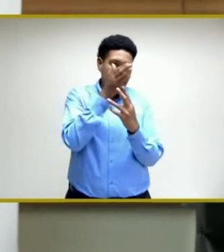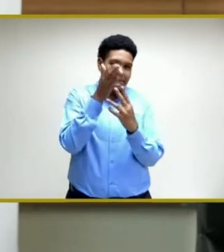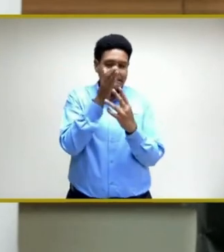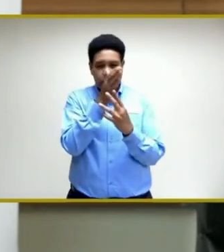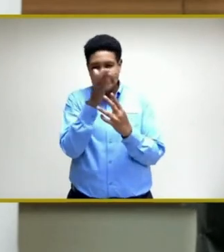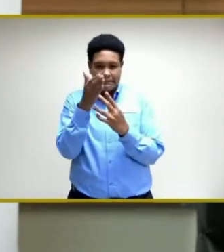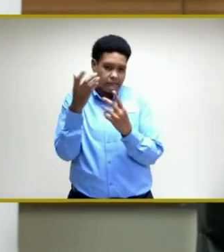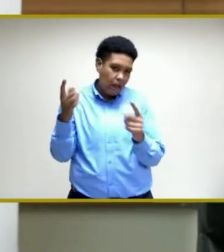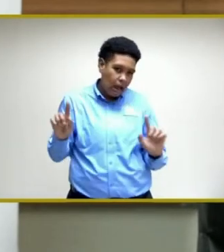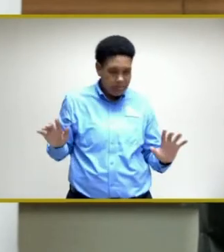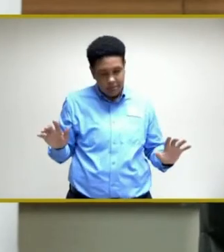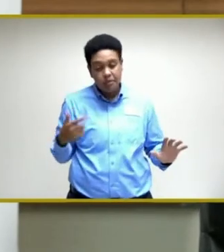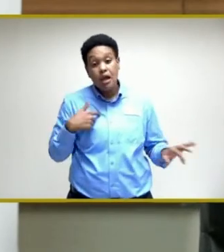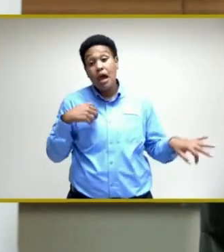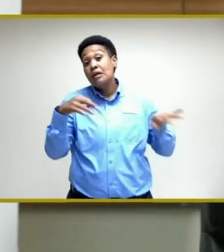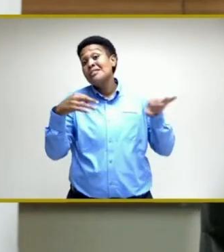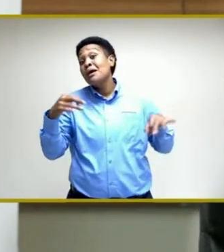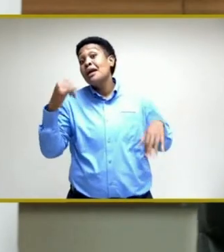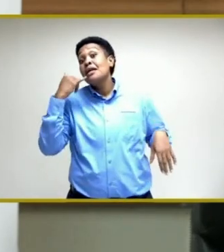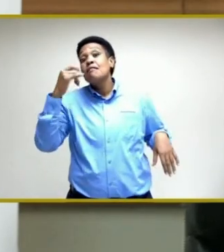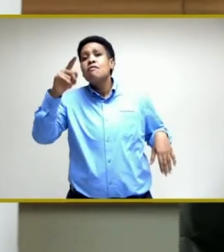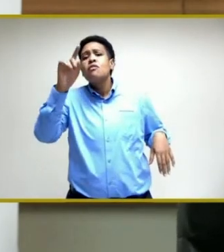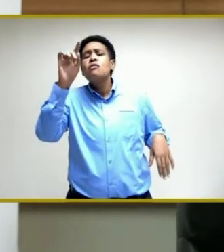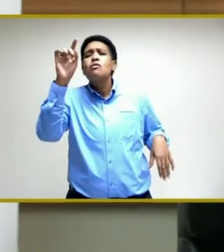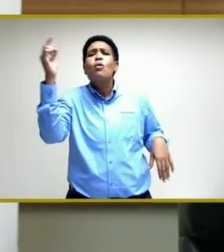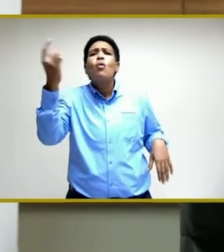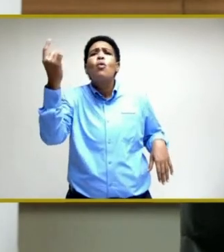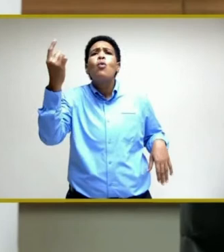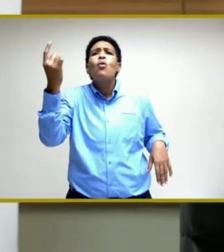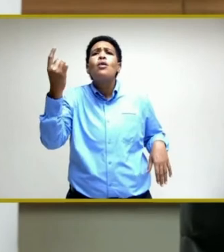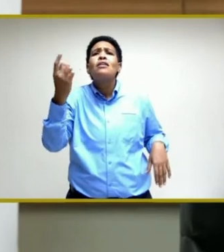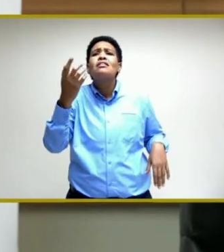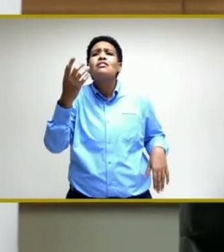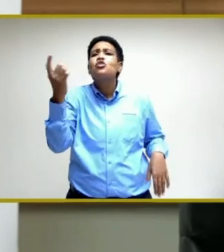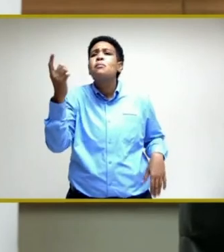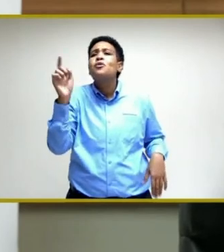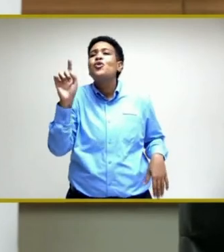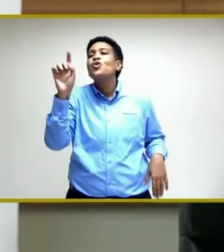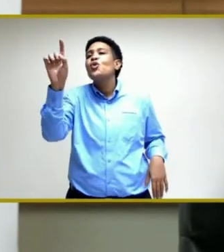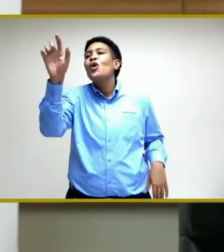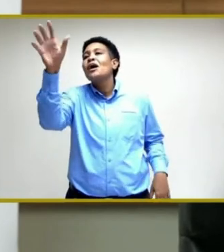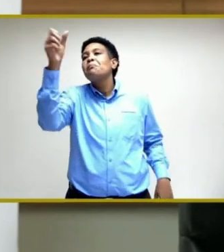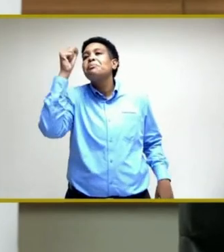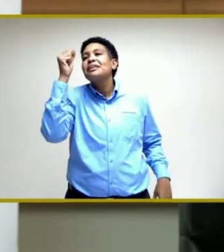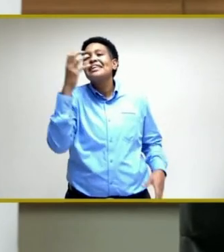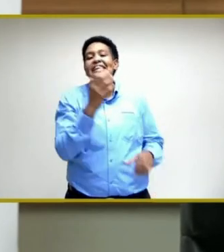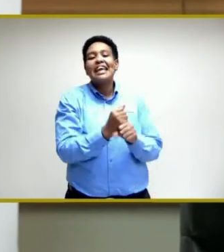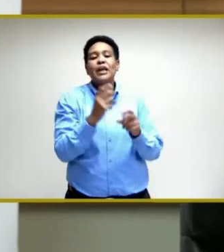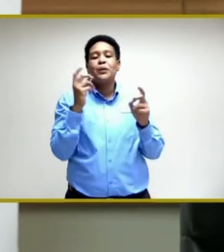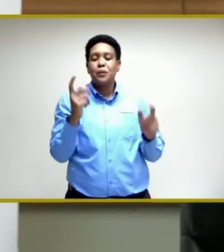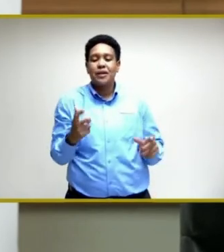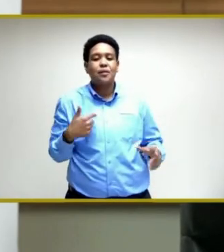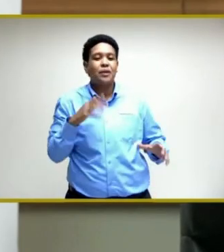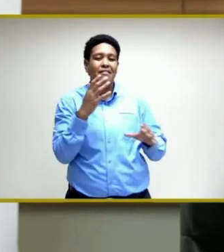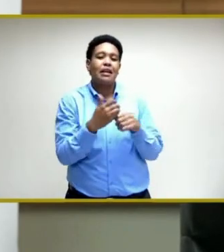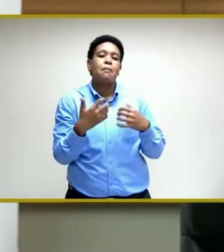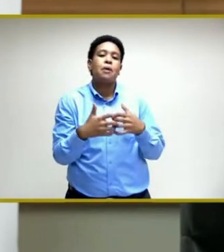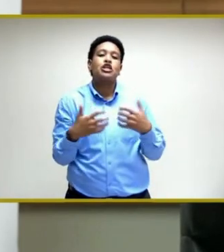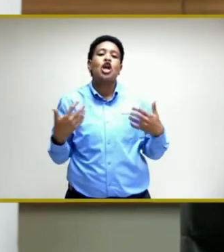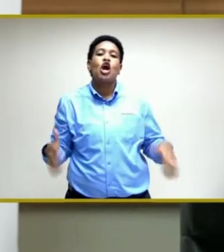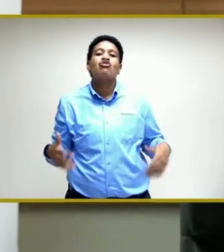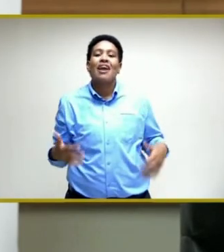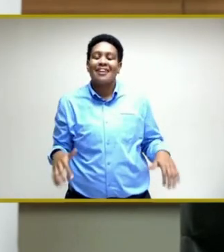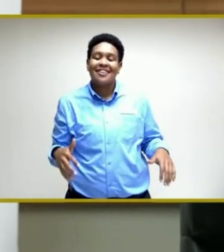it's not, if it were just a shelf item that we go and take off the shelf, we would have had the machine already.